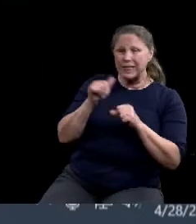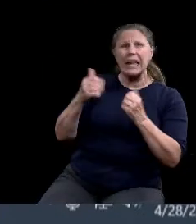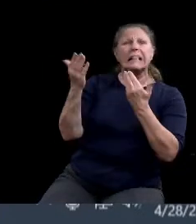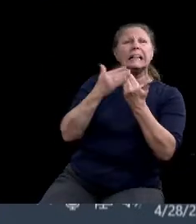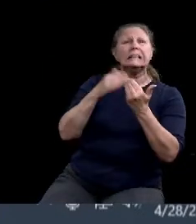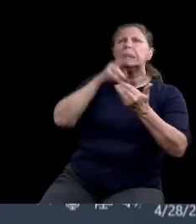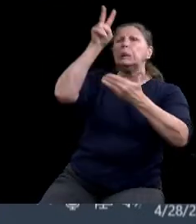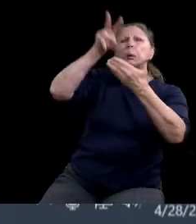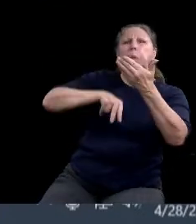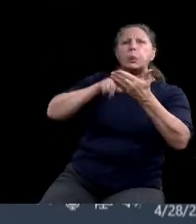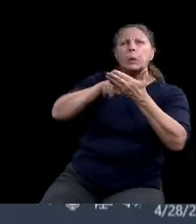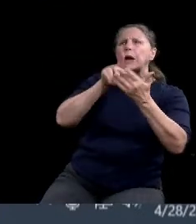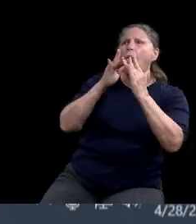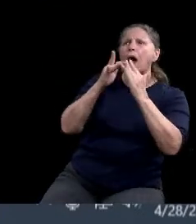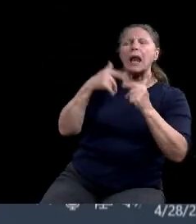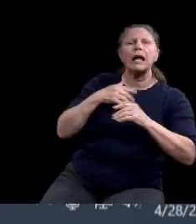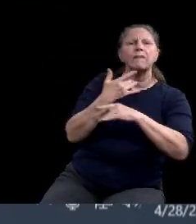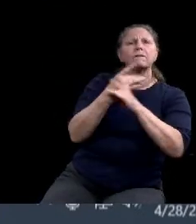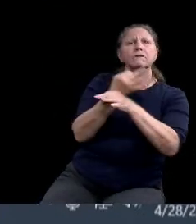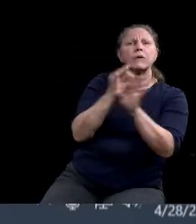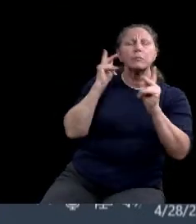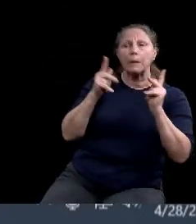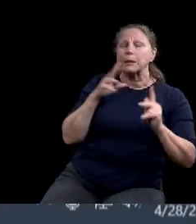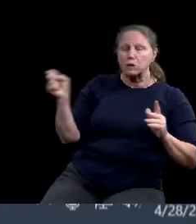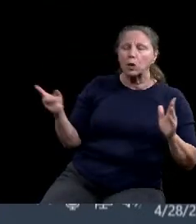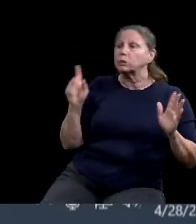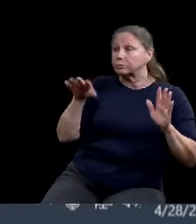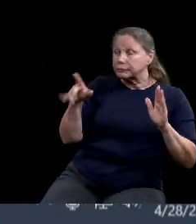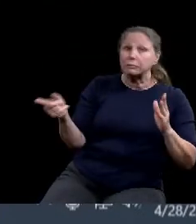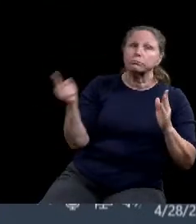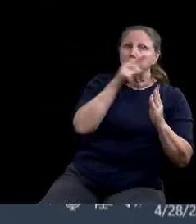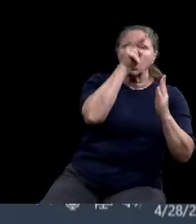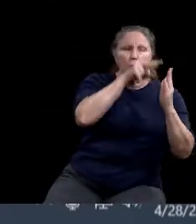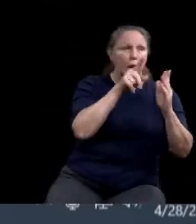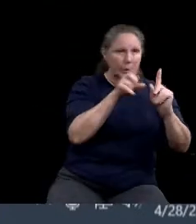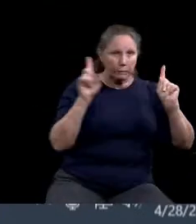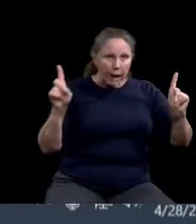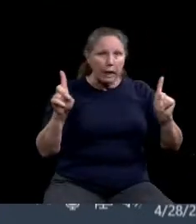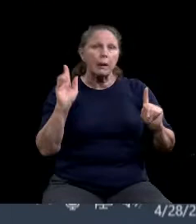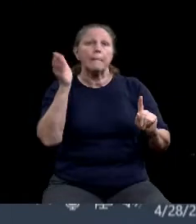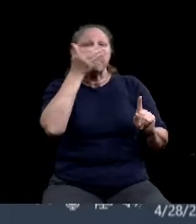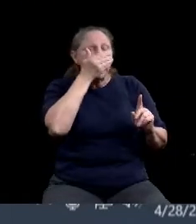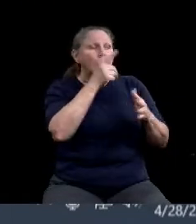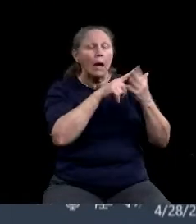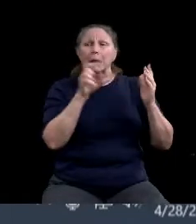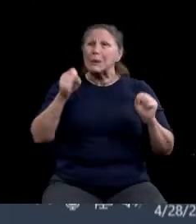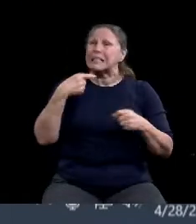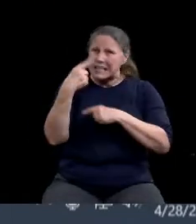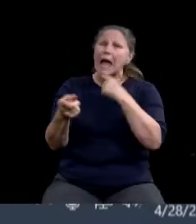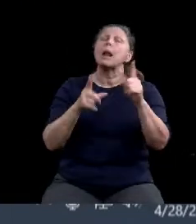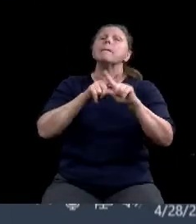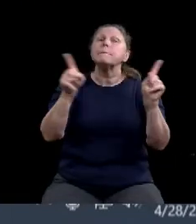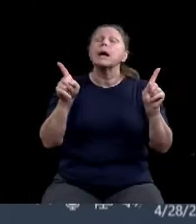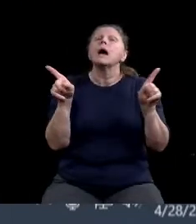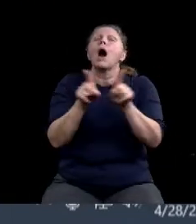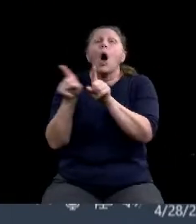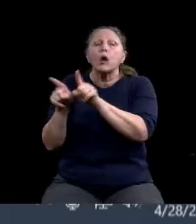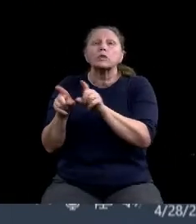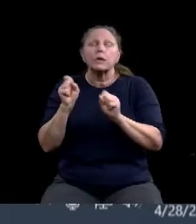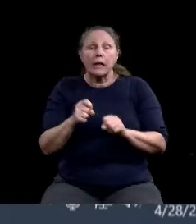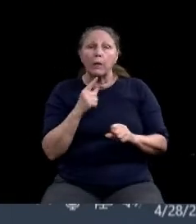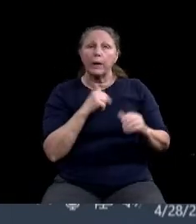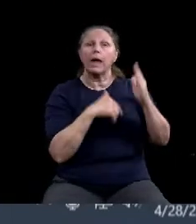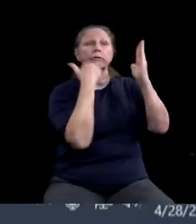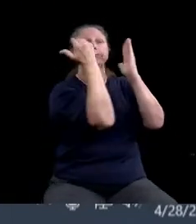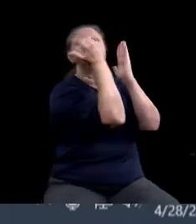people to, you know, distance and wear a face mask and that, but can we just kind of put a simple bullet point somewhere, you know, on the COVID side or place